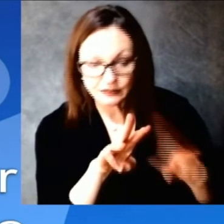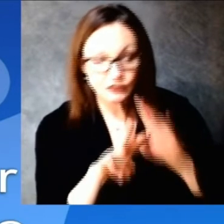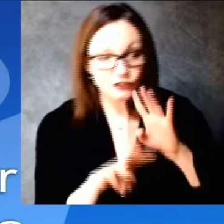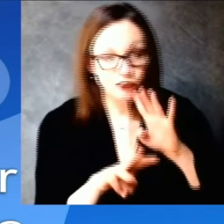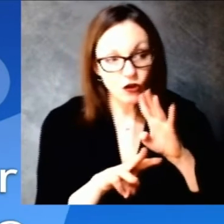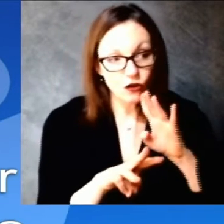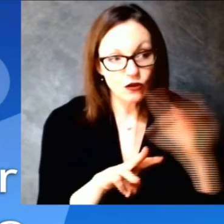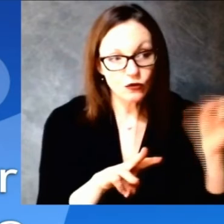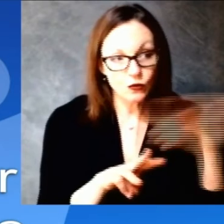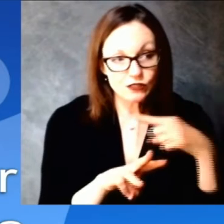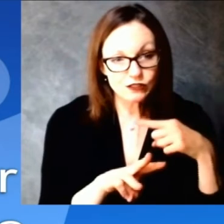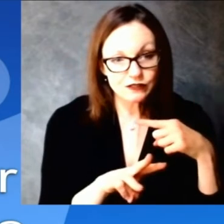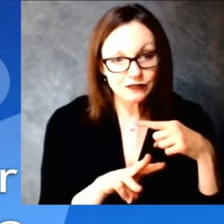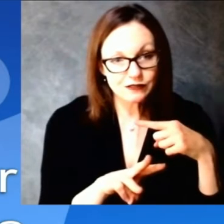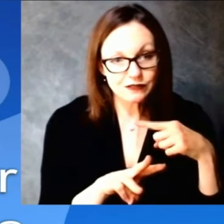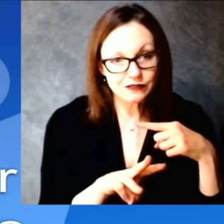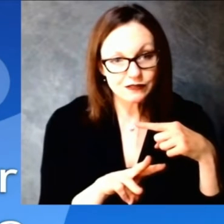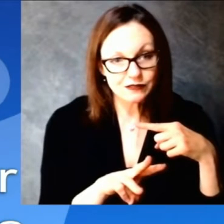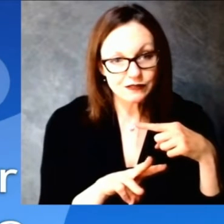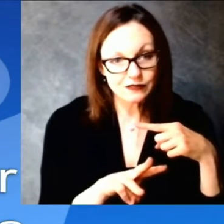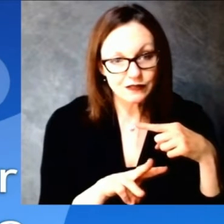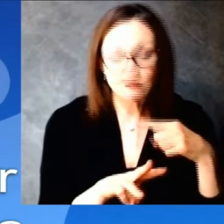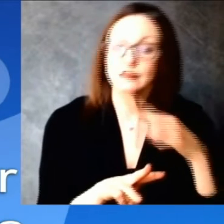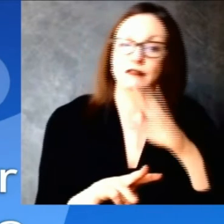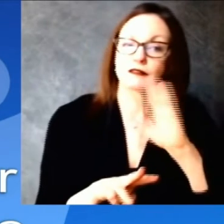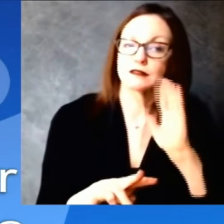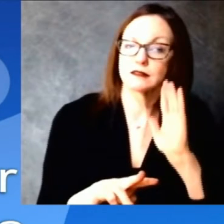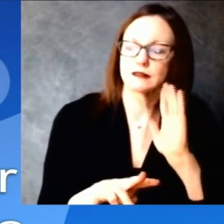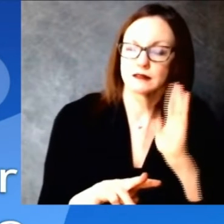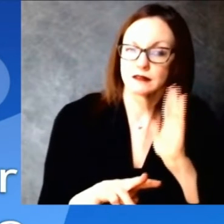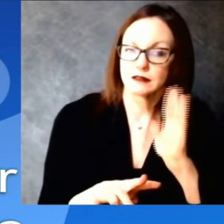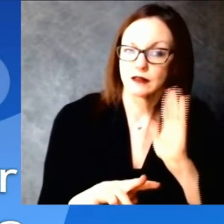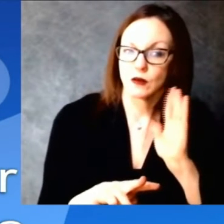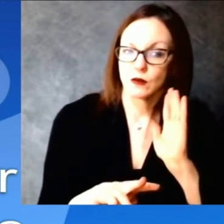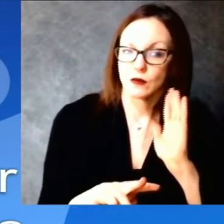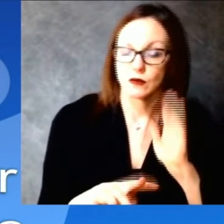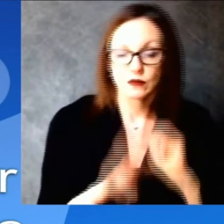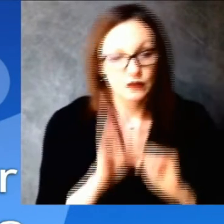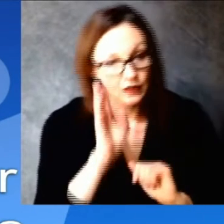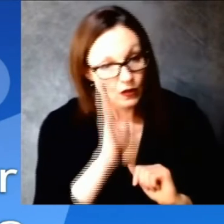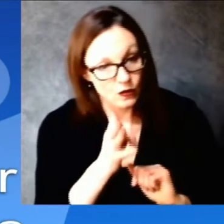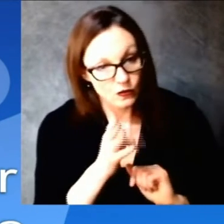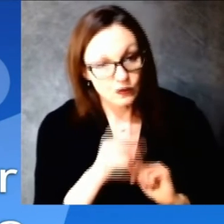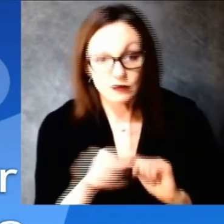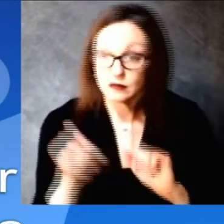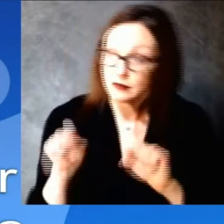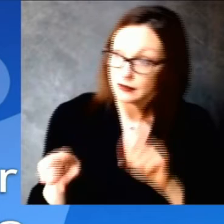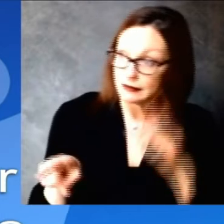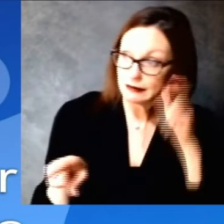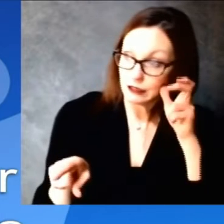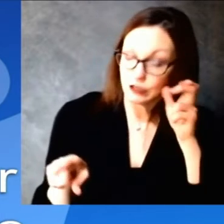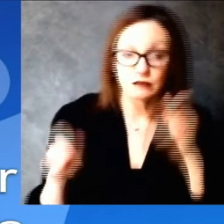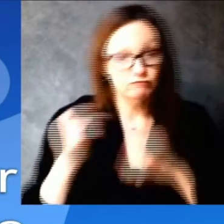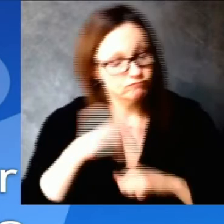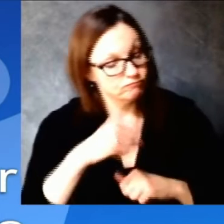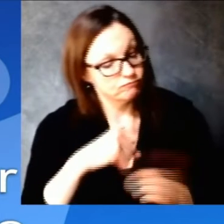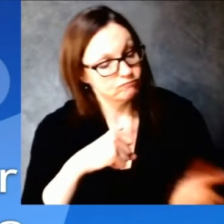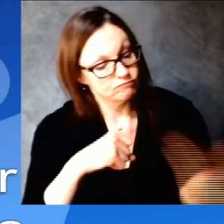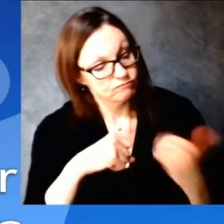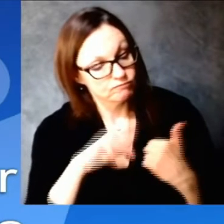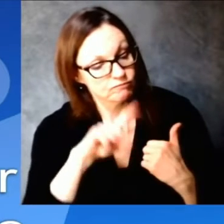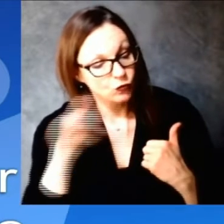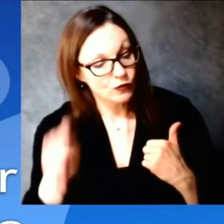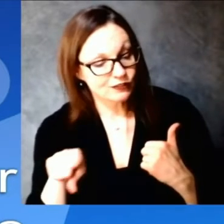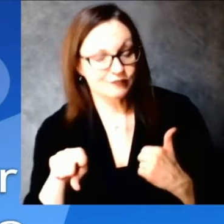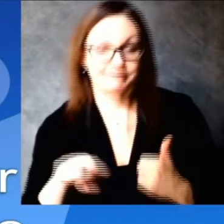hi hi can you guys hear me we can hear you go ahead okay sorry about